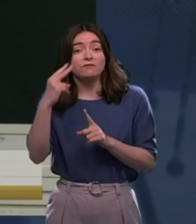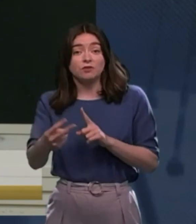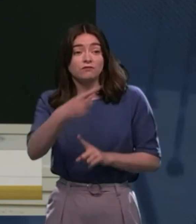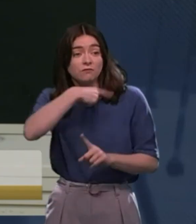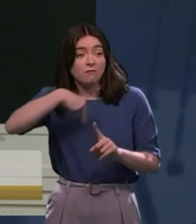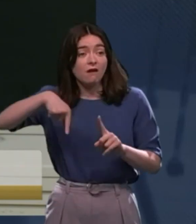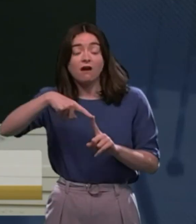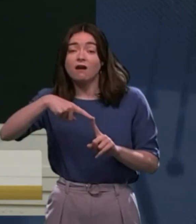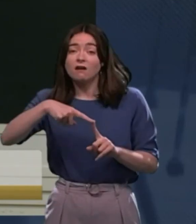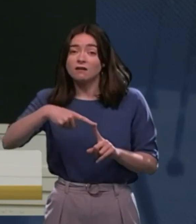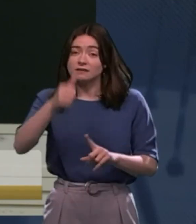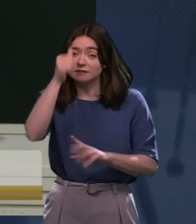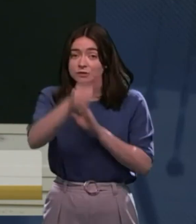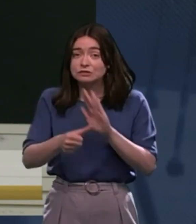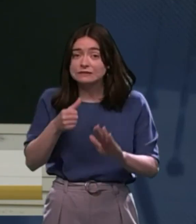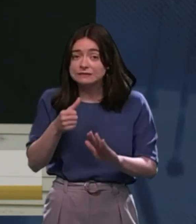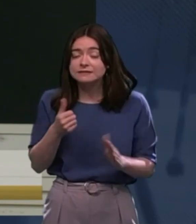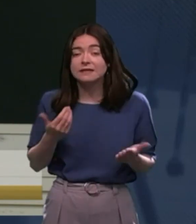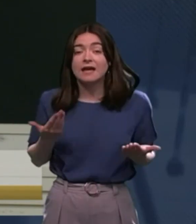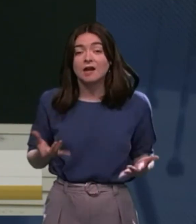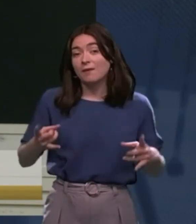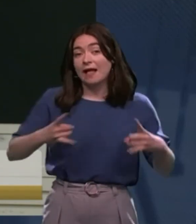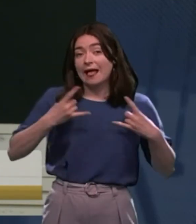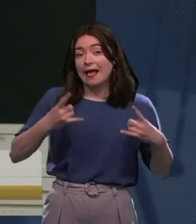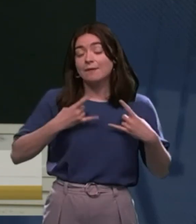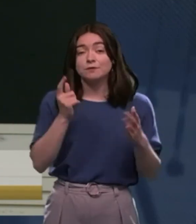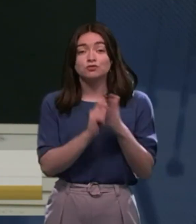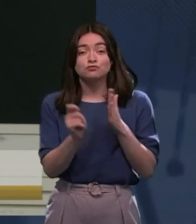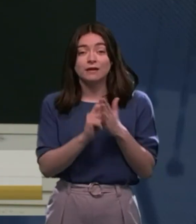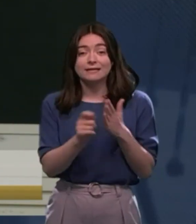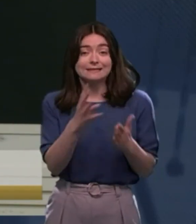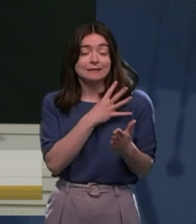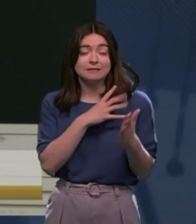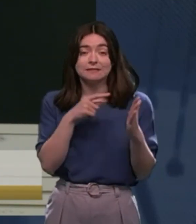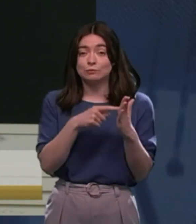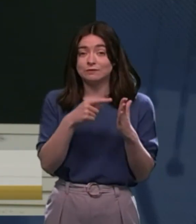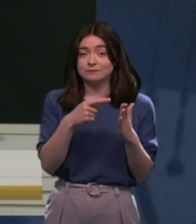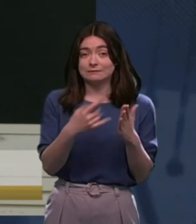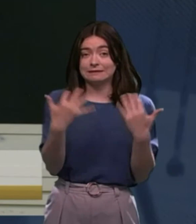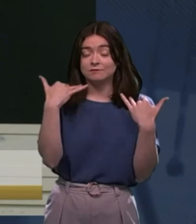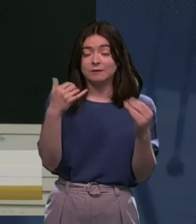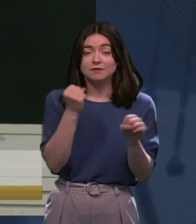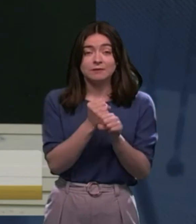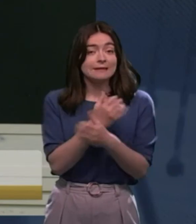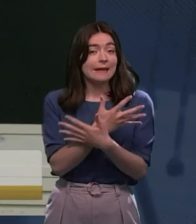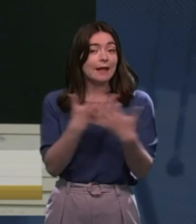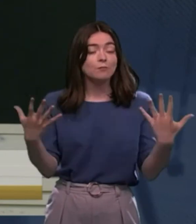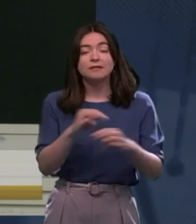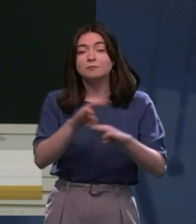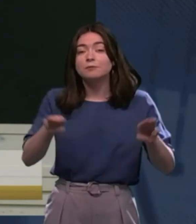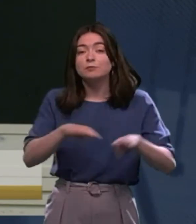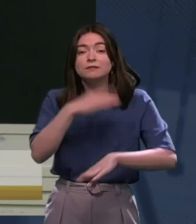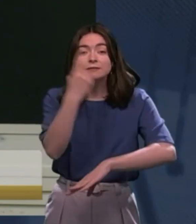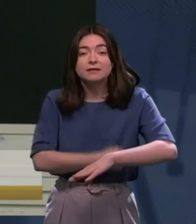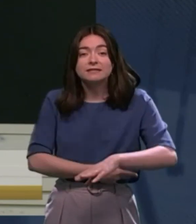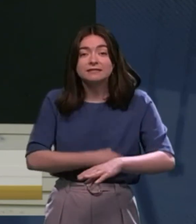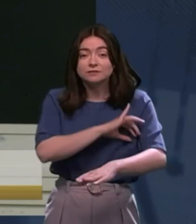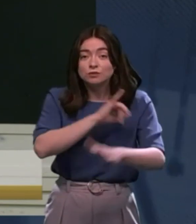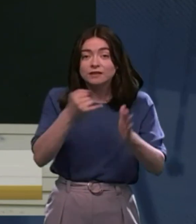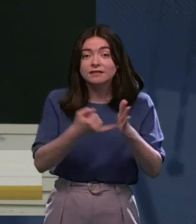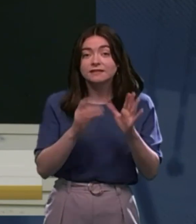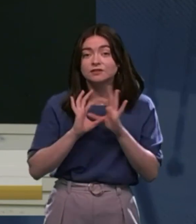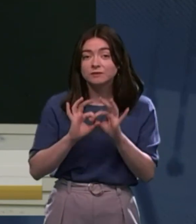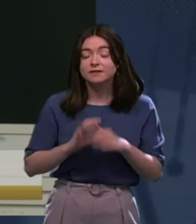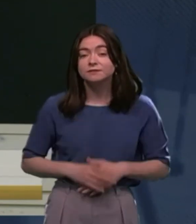perspective. And I'm happy to give you the right to the committee with the facts, the amount of people with disabilities and organisations we engage with.